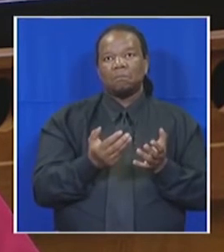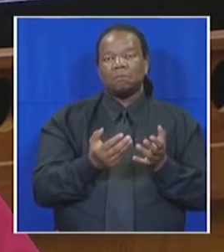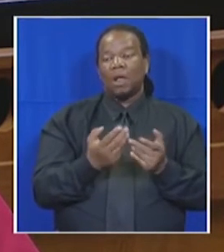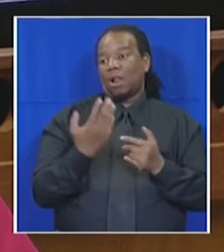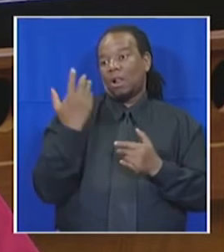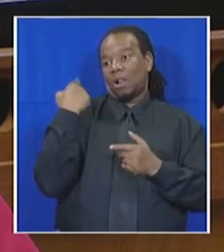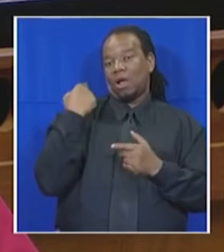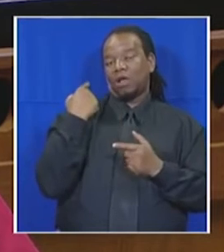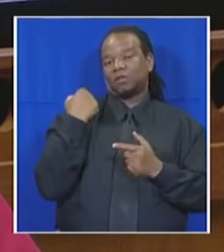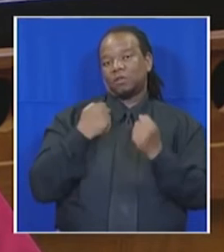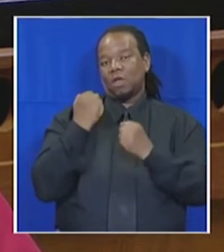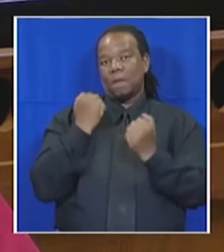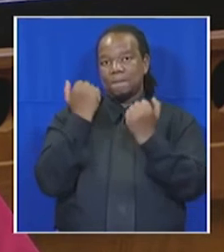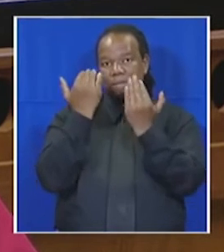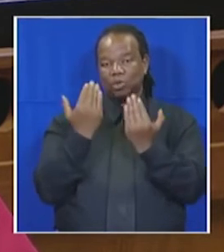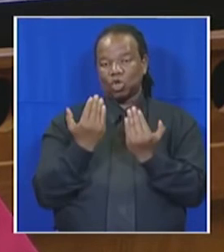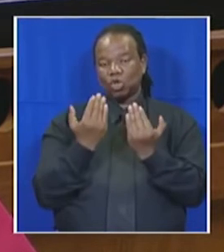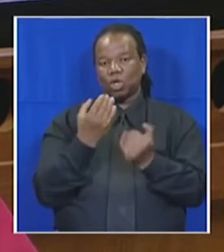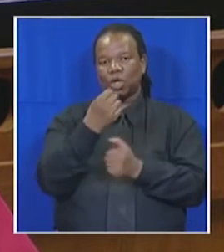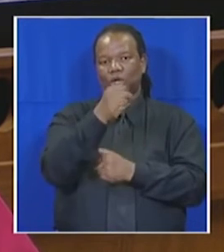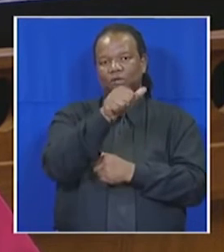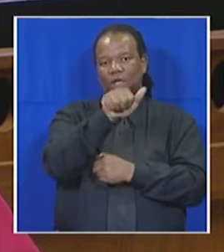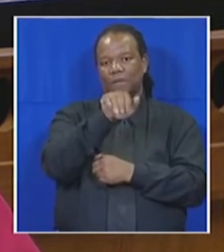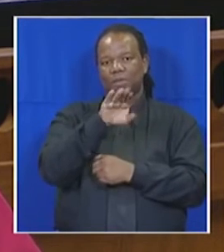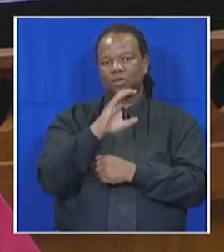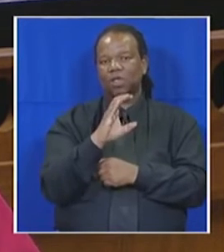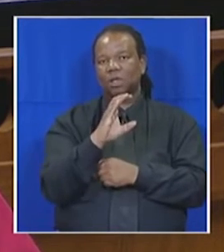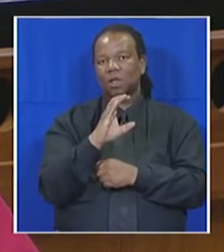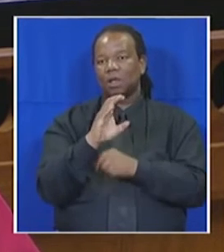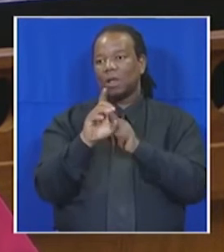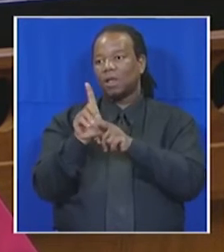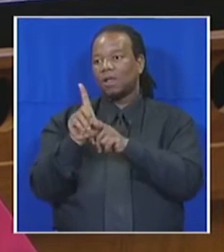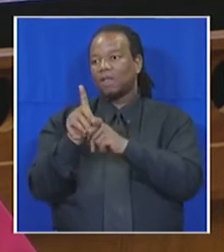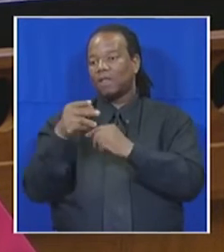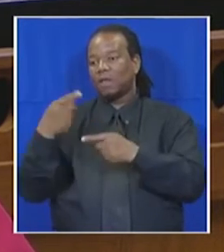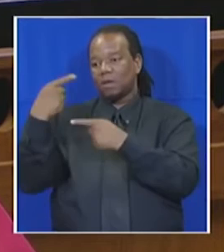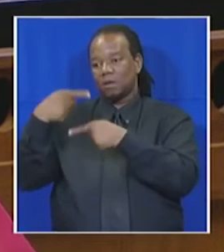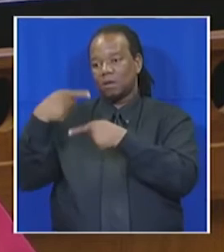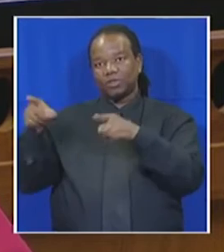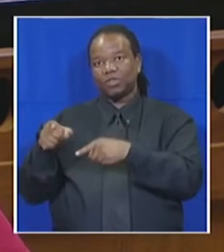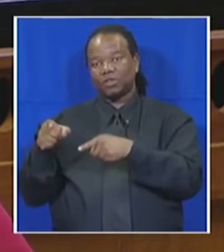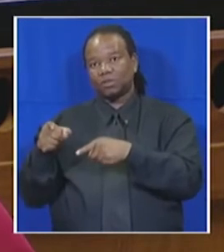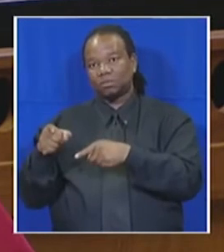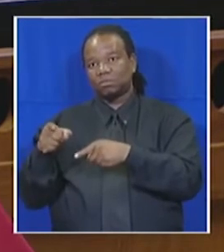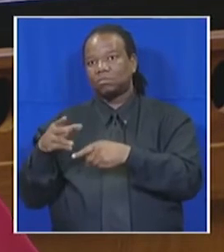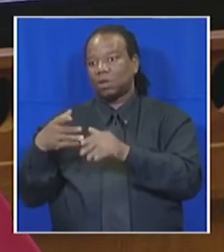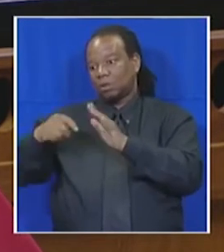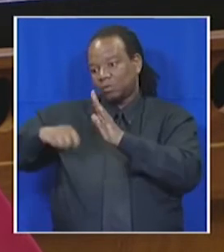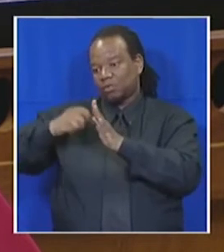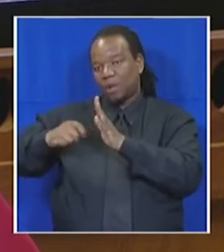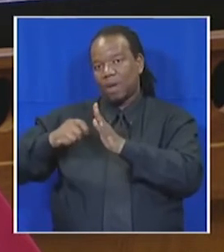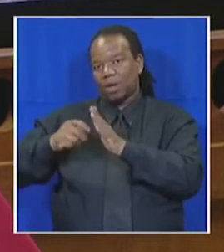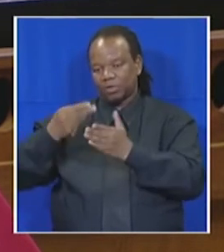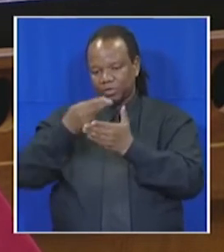SABC has failed to deal with issues around payment of artists in back payments, and this has not been dealt with by